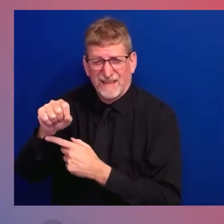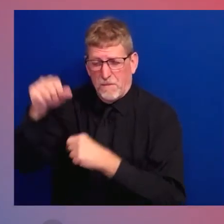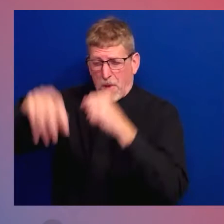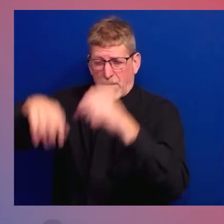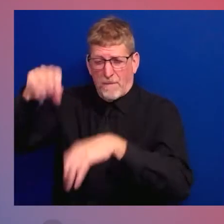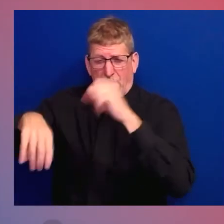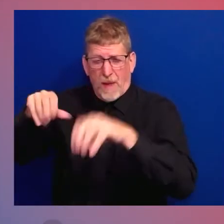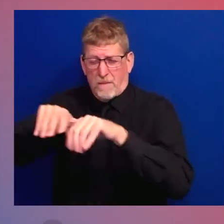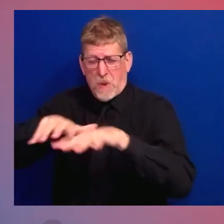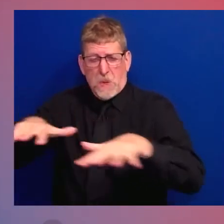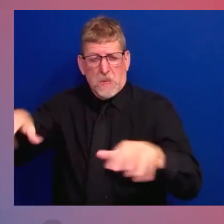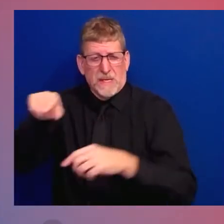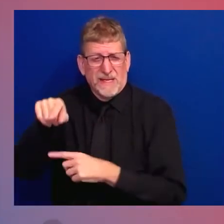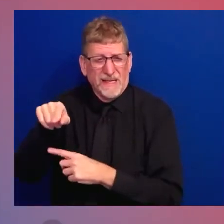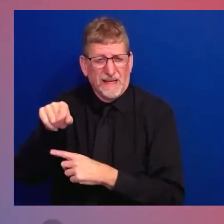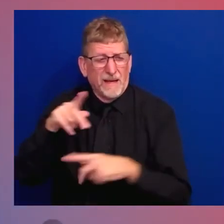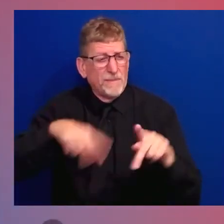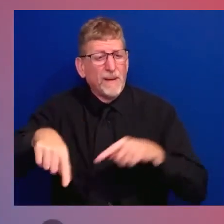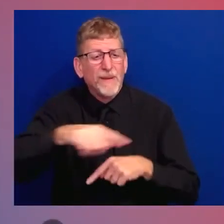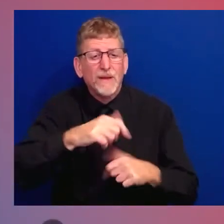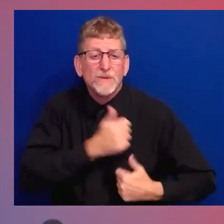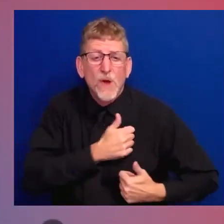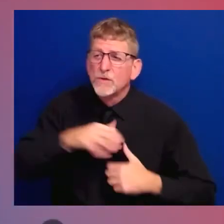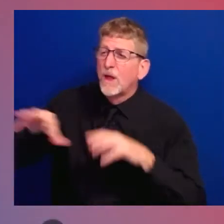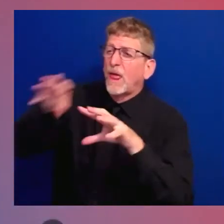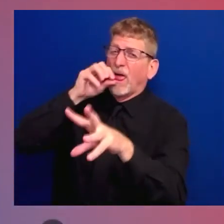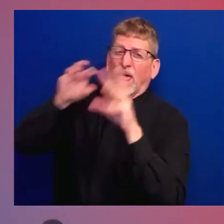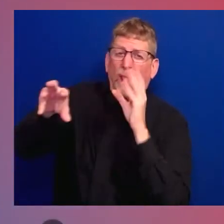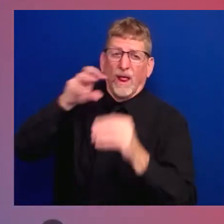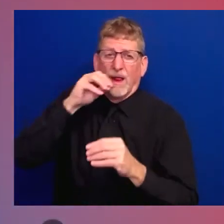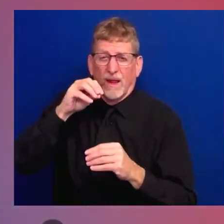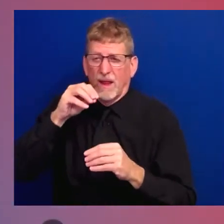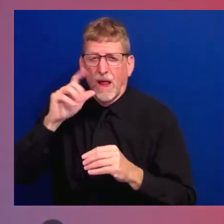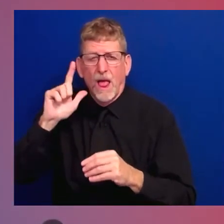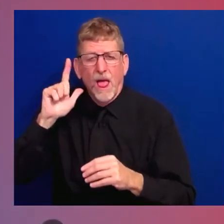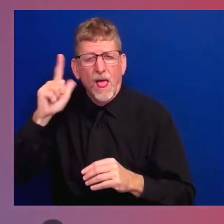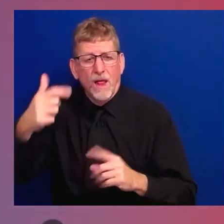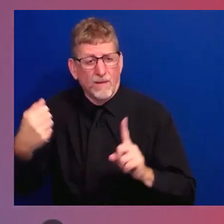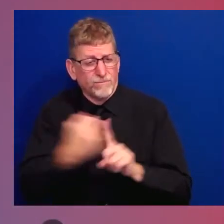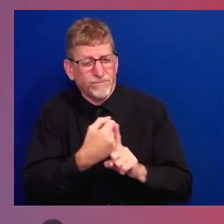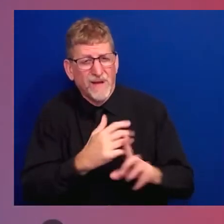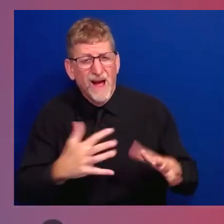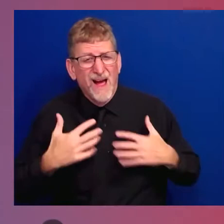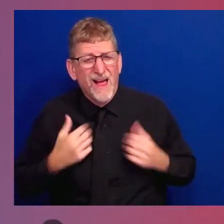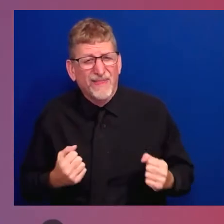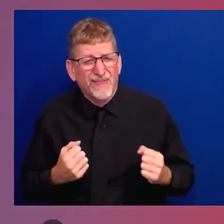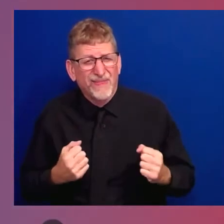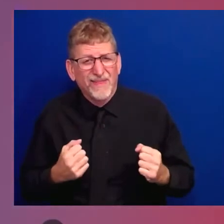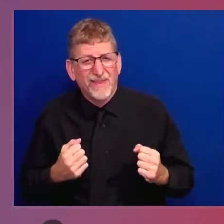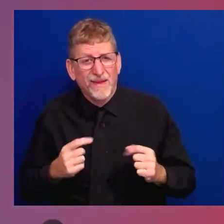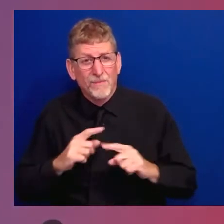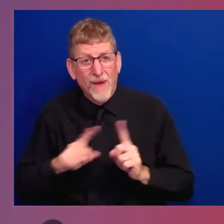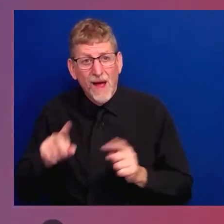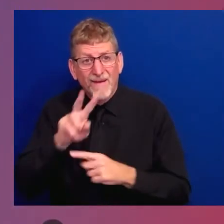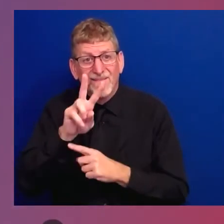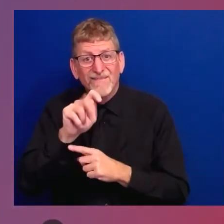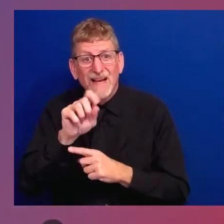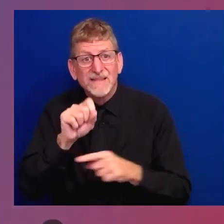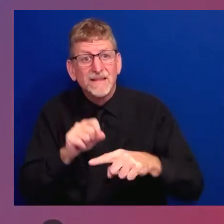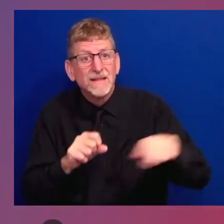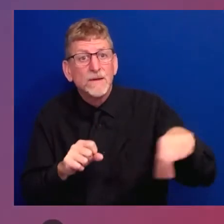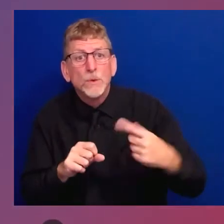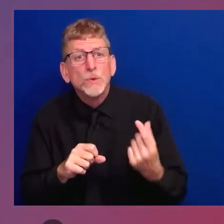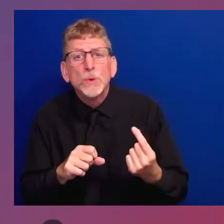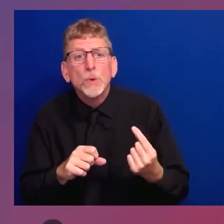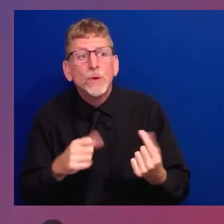veteran had to prove that whatever his problem was was directly a consequence of Agent Orange. Well, we passed a law that I was